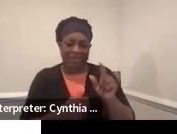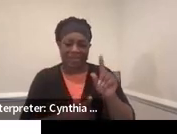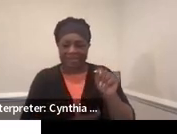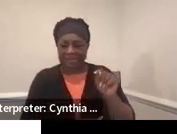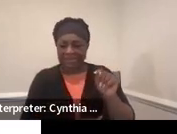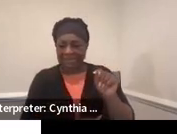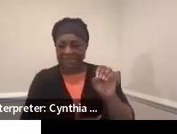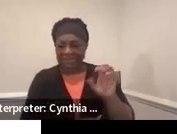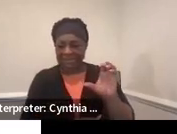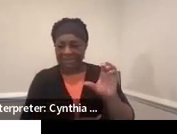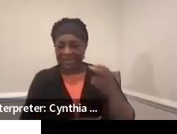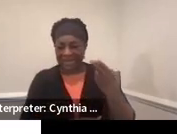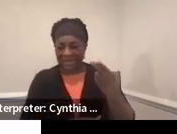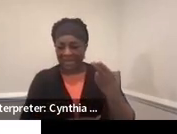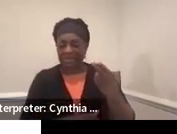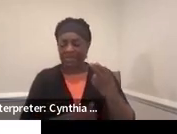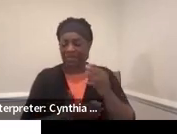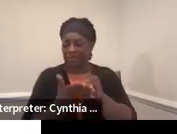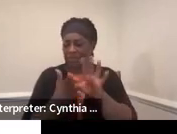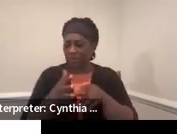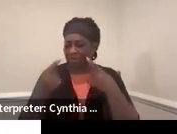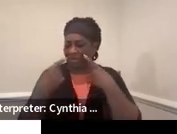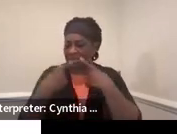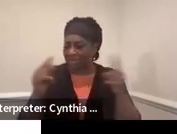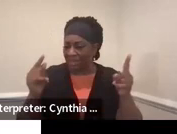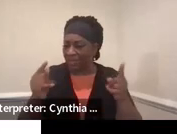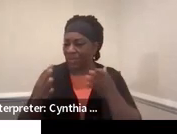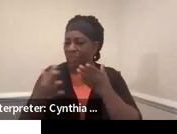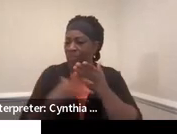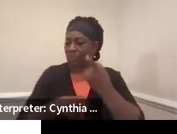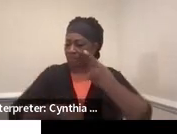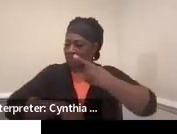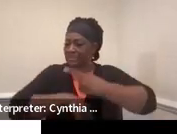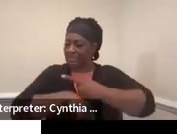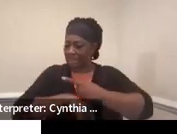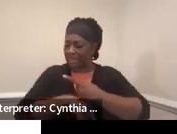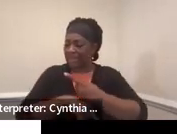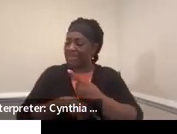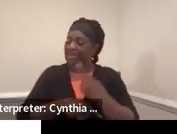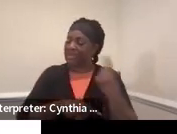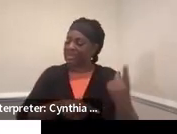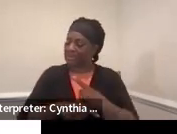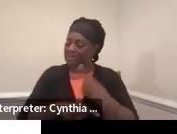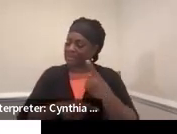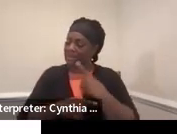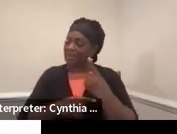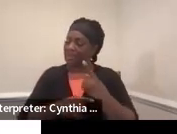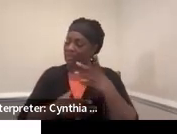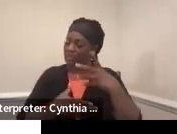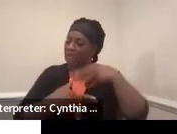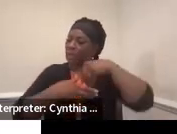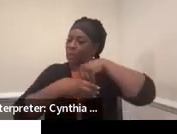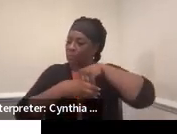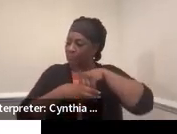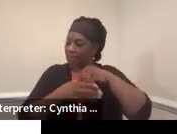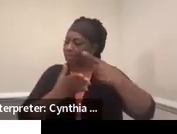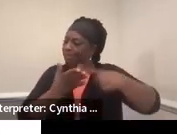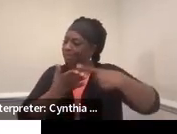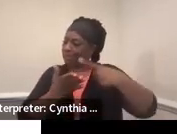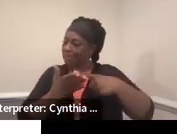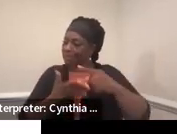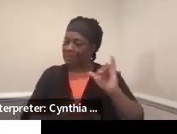students as well to be successful throughout the day is something that should be included and discussed.